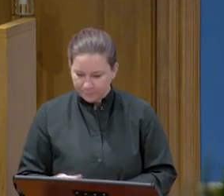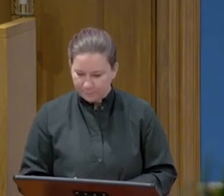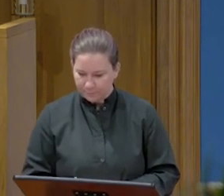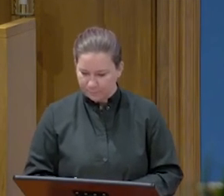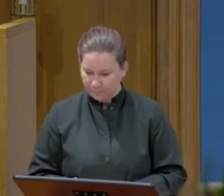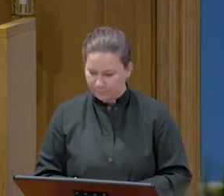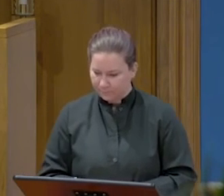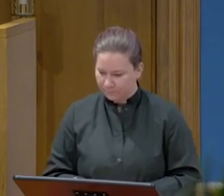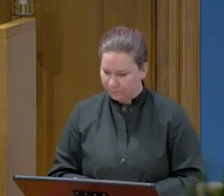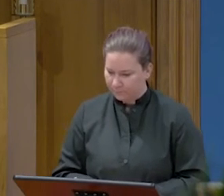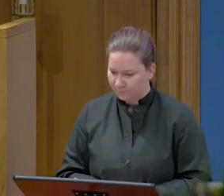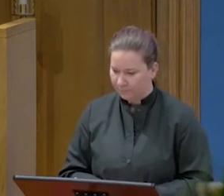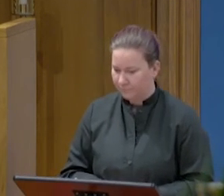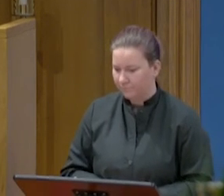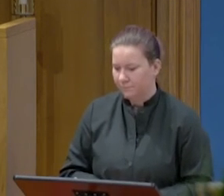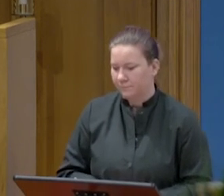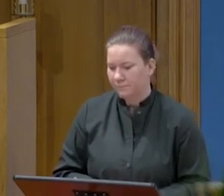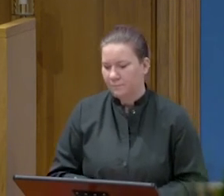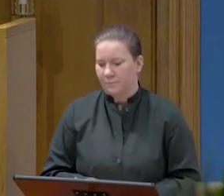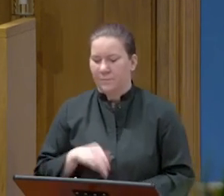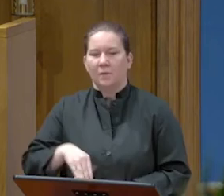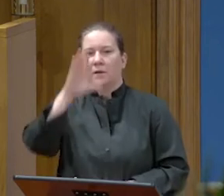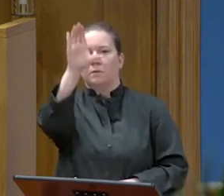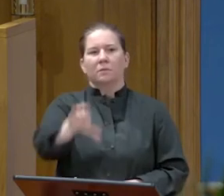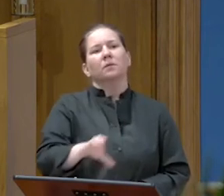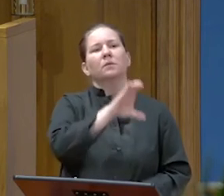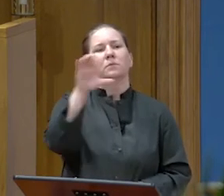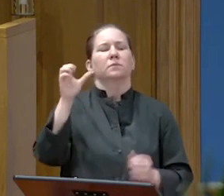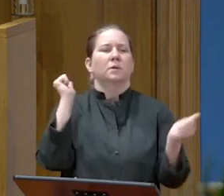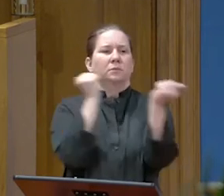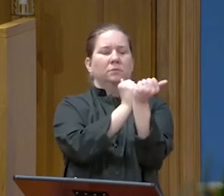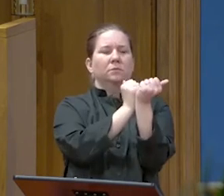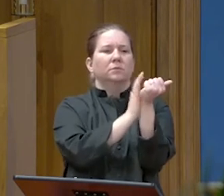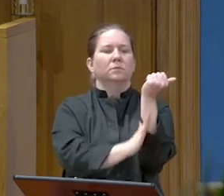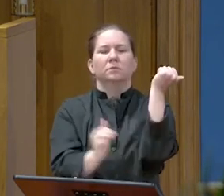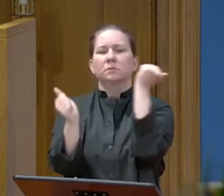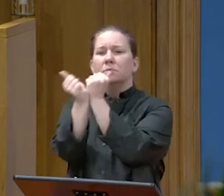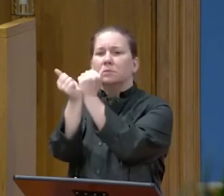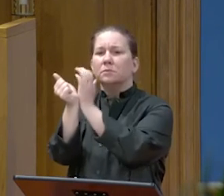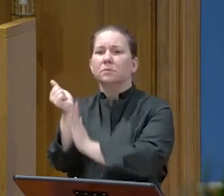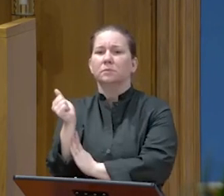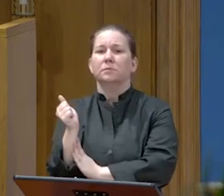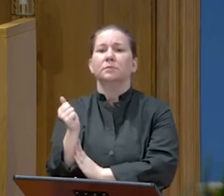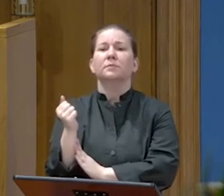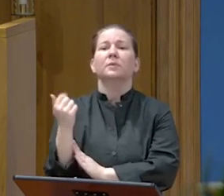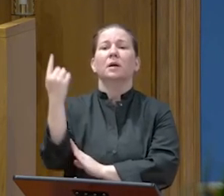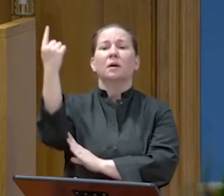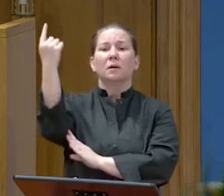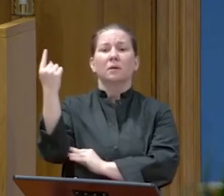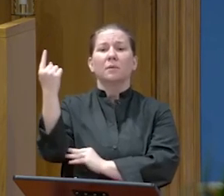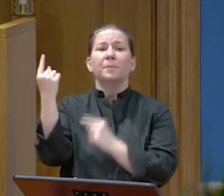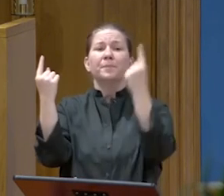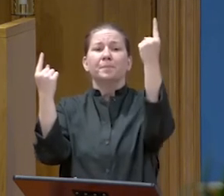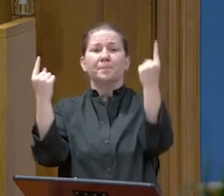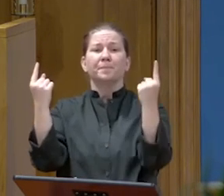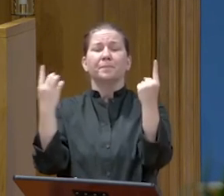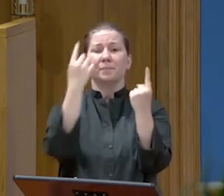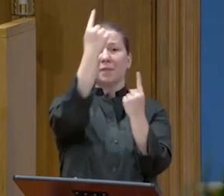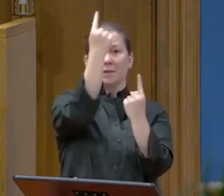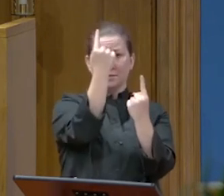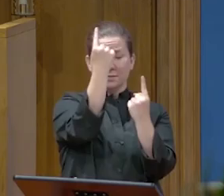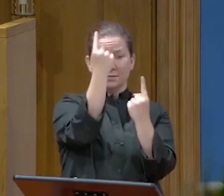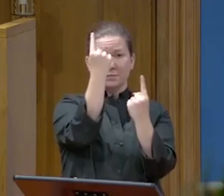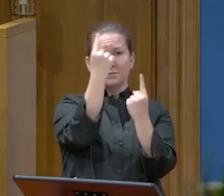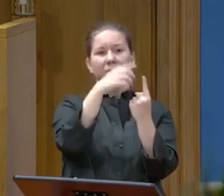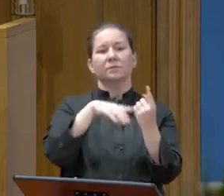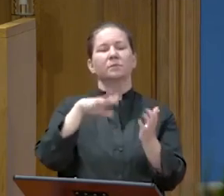They crucified Jesus there with the criminals, one on his right and one on his left. Then